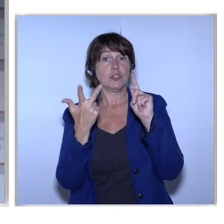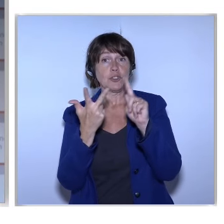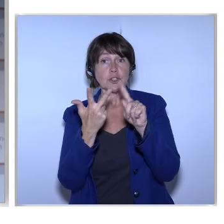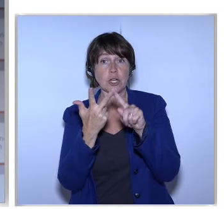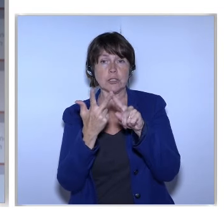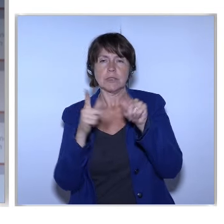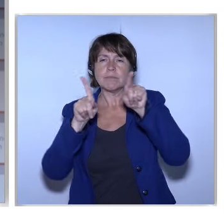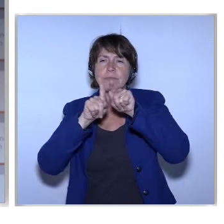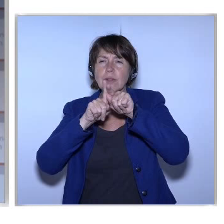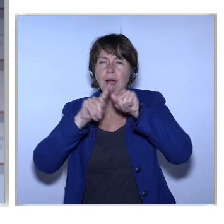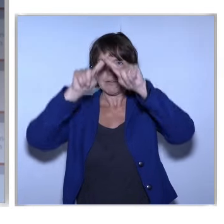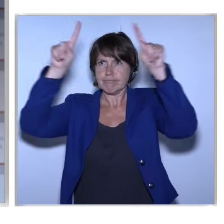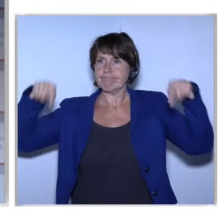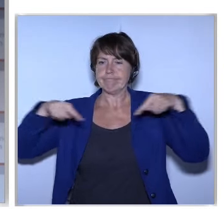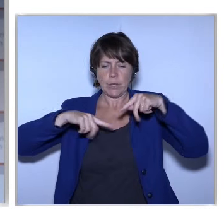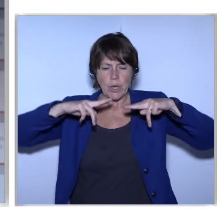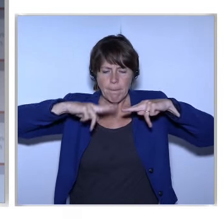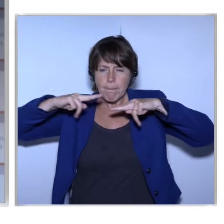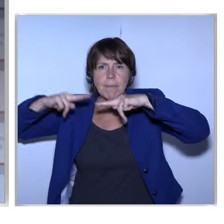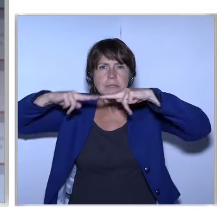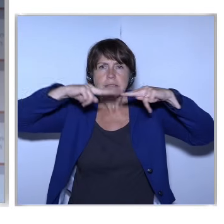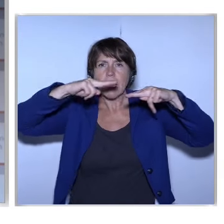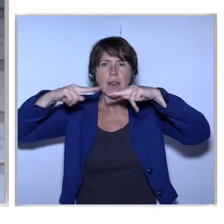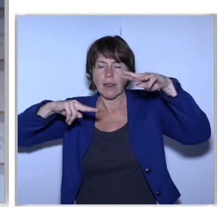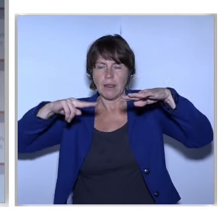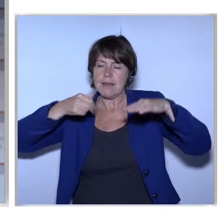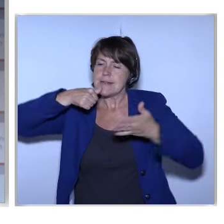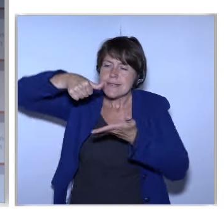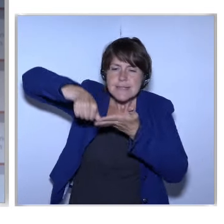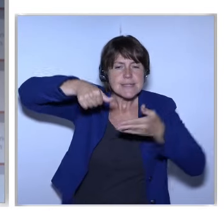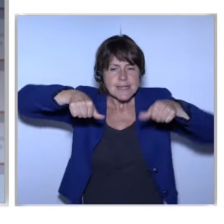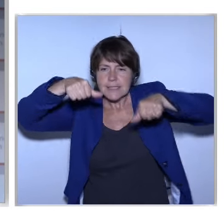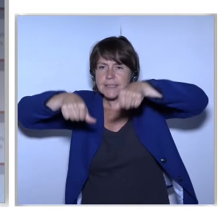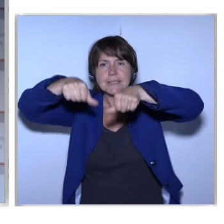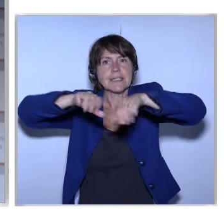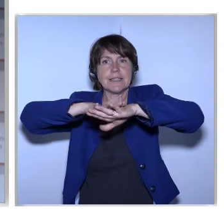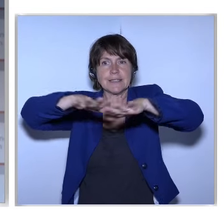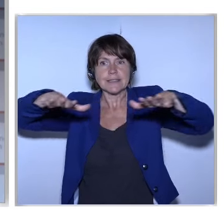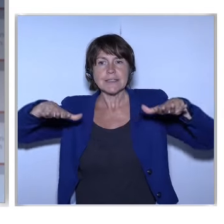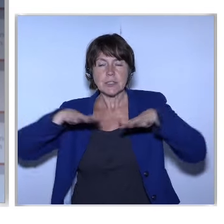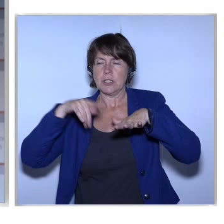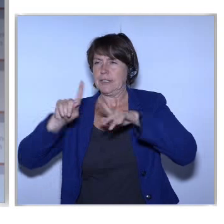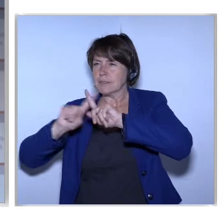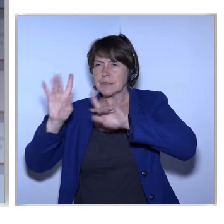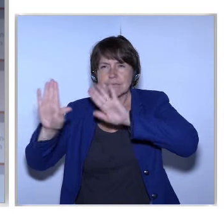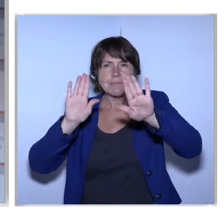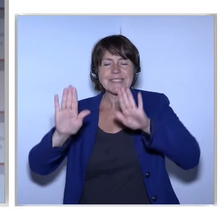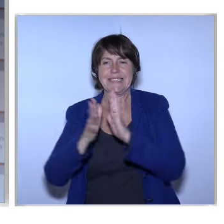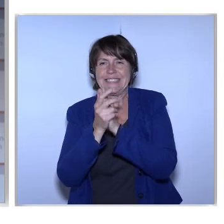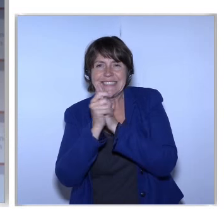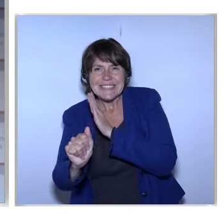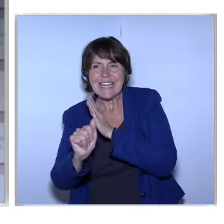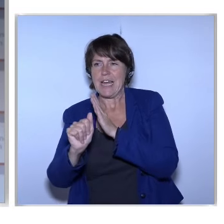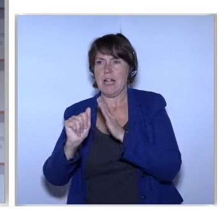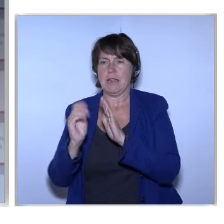of a puzzle Where every European Can win in a better Digital world Digital skills For everybody Was